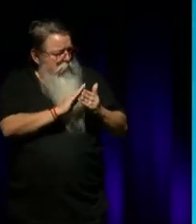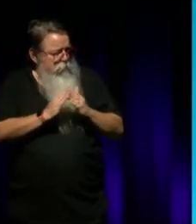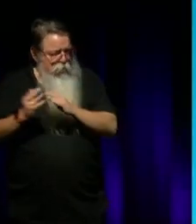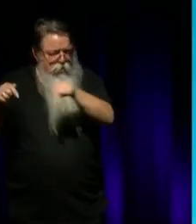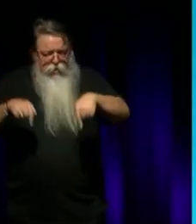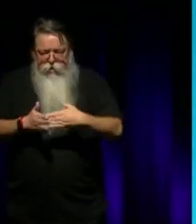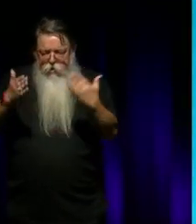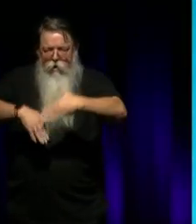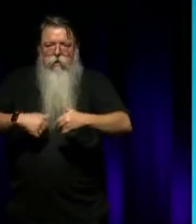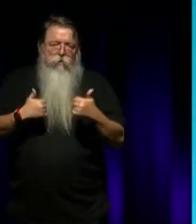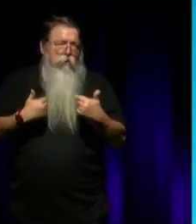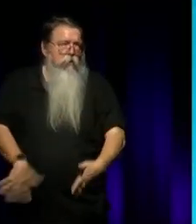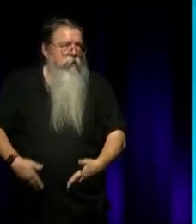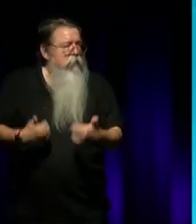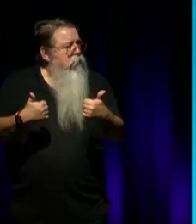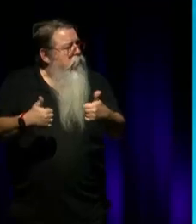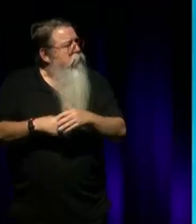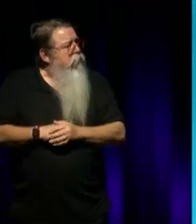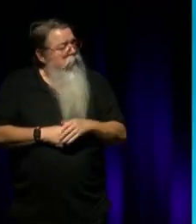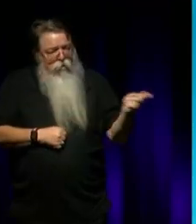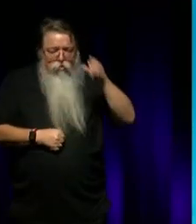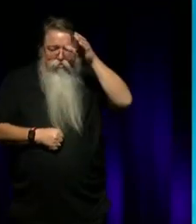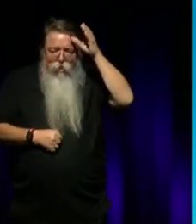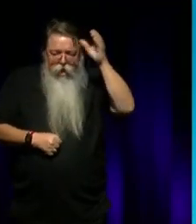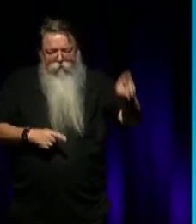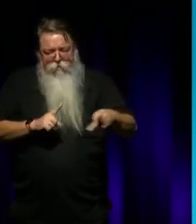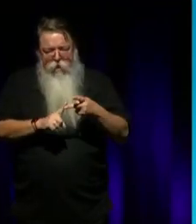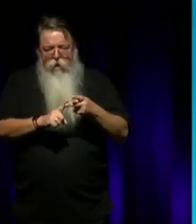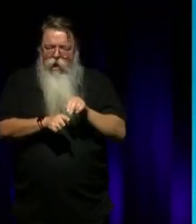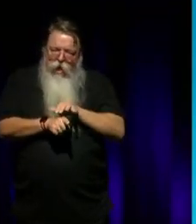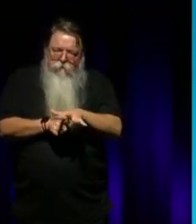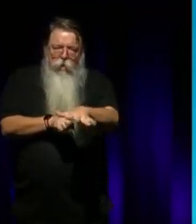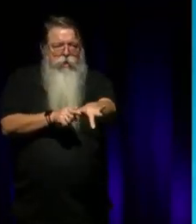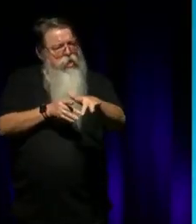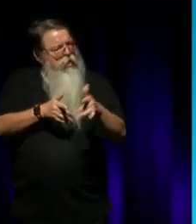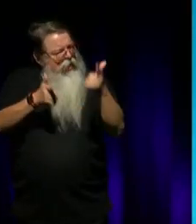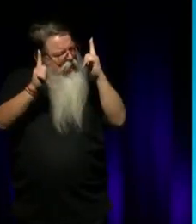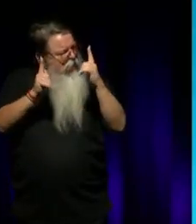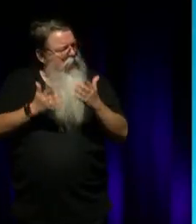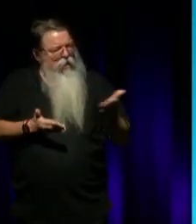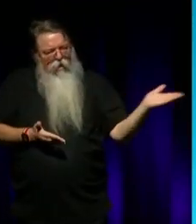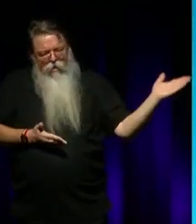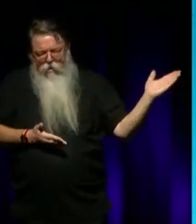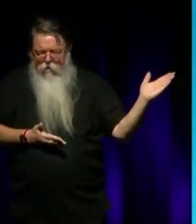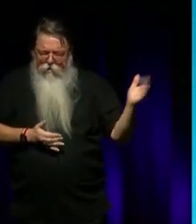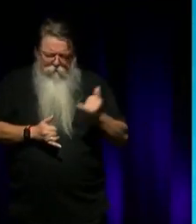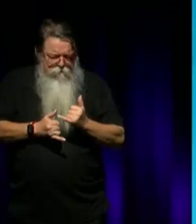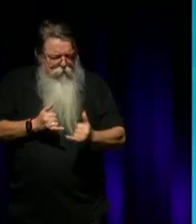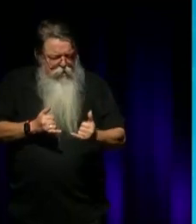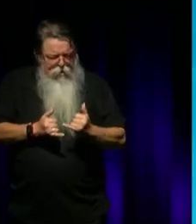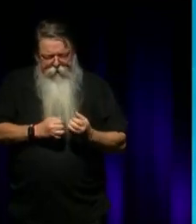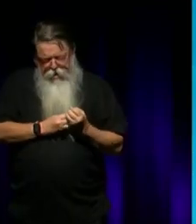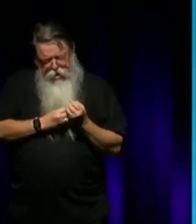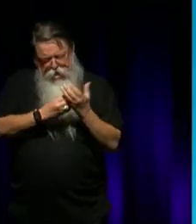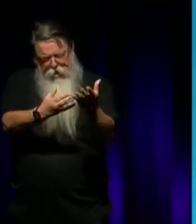tonight. Not only are you a creative, you're an influential leader. But more than that, you are so generous in your